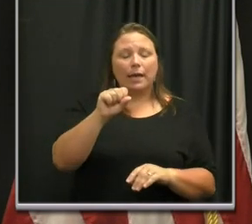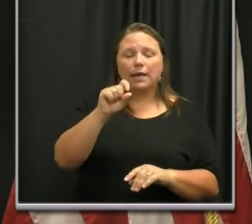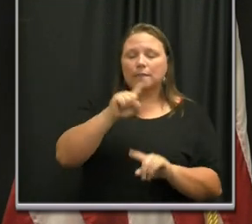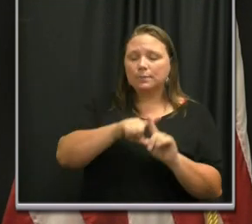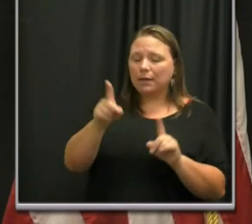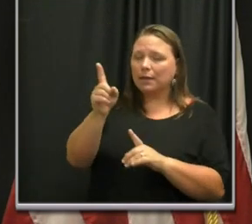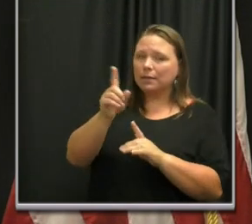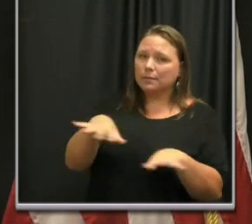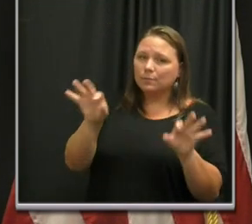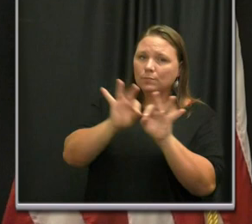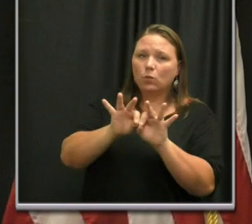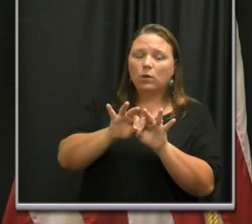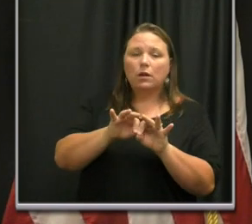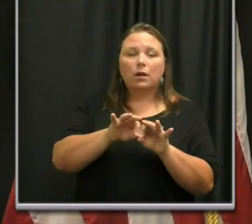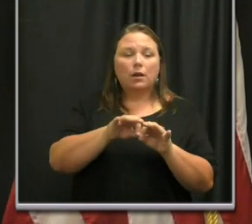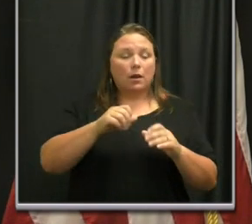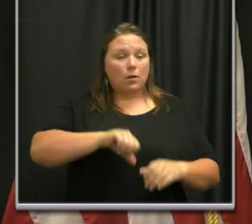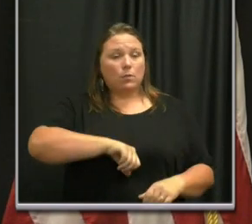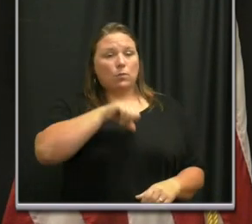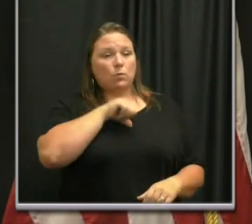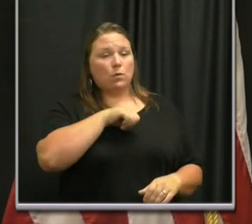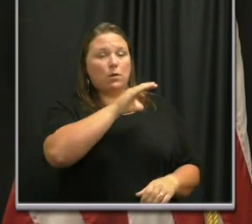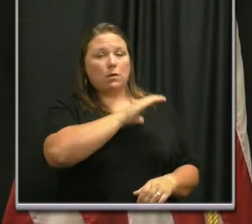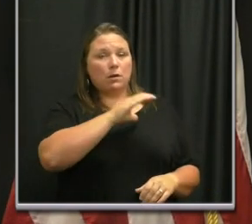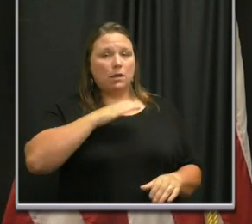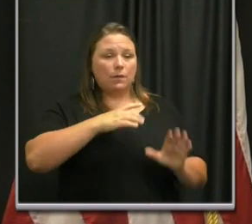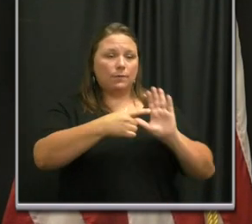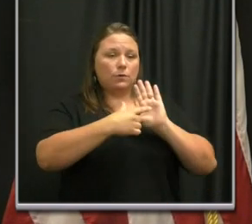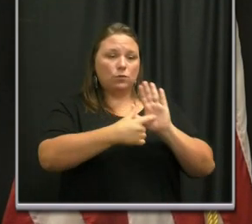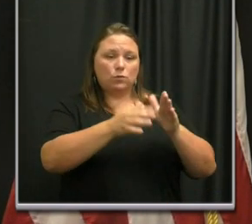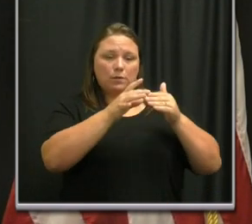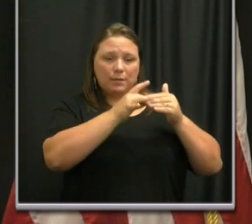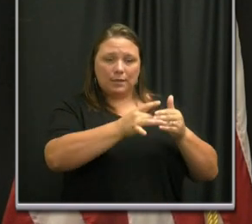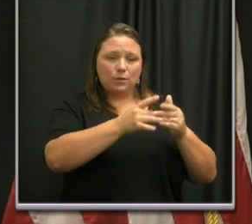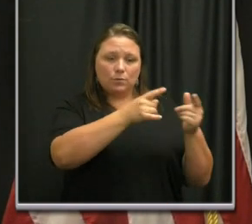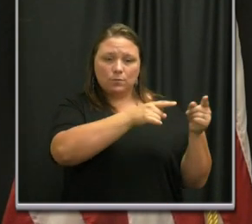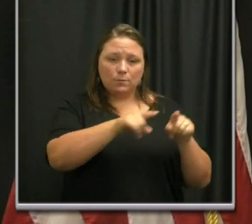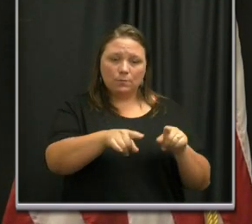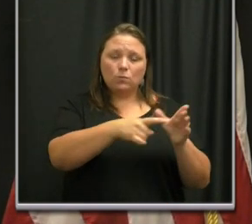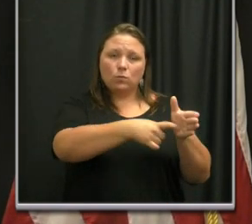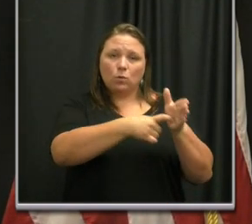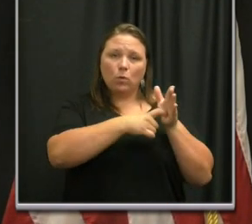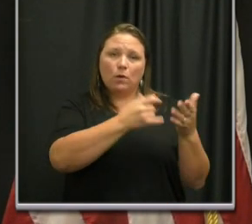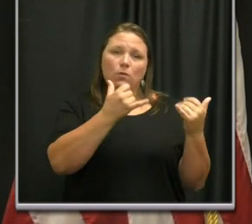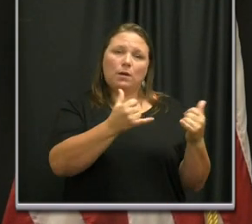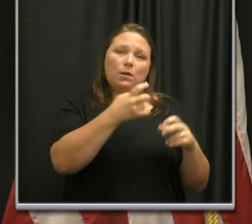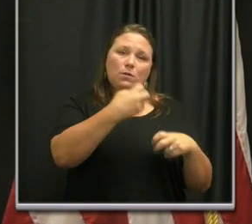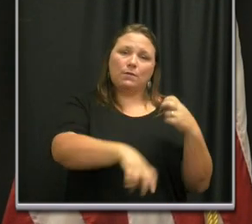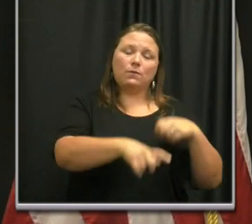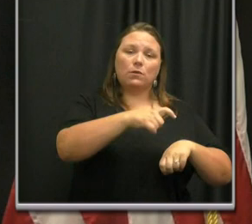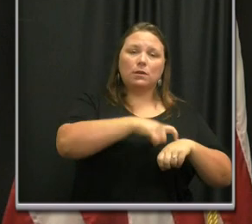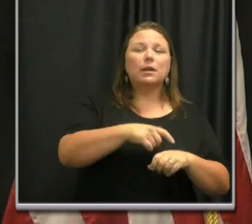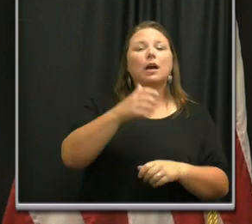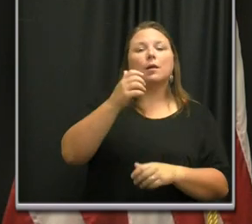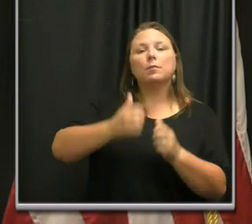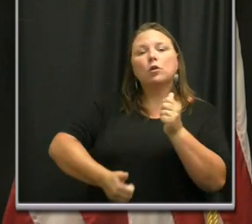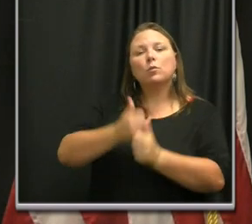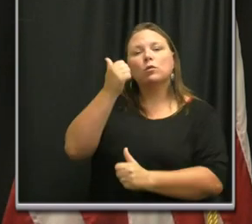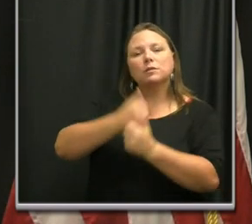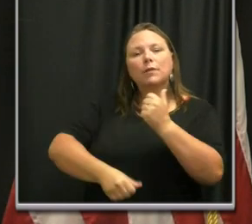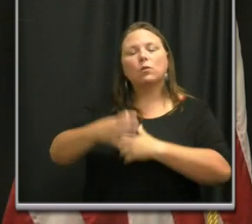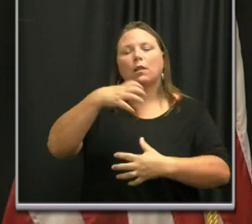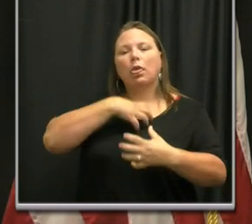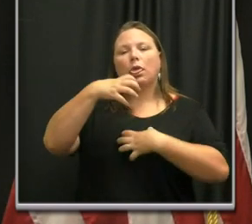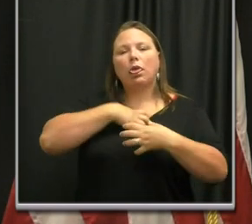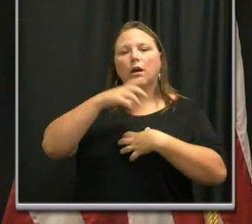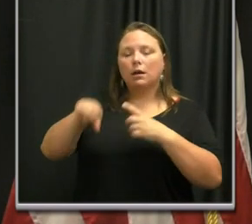I'm proud of the council for showing the leadership that's required in this difficult time. Most everybody complains about politics